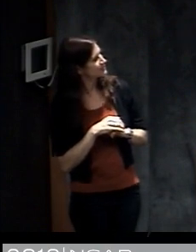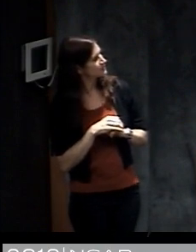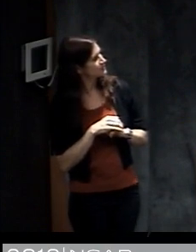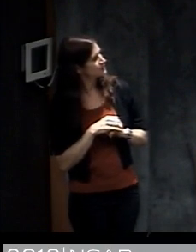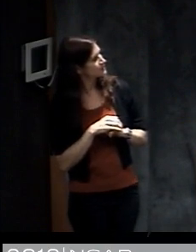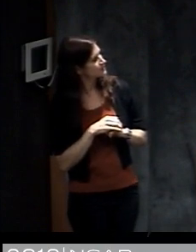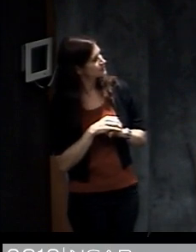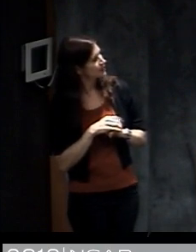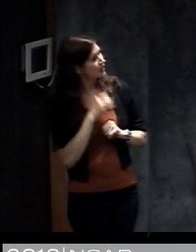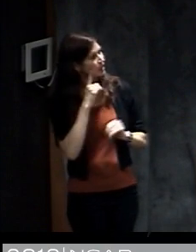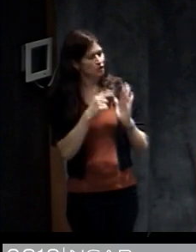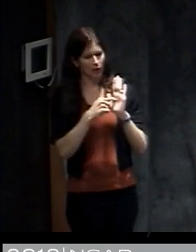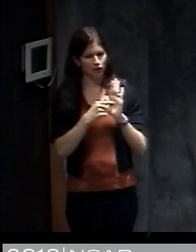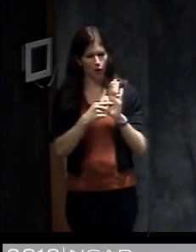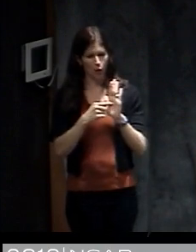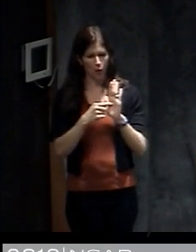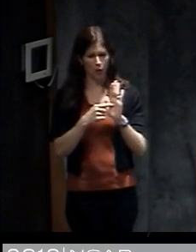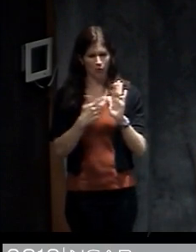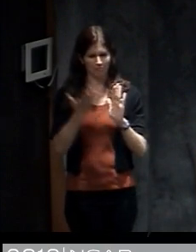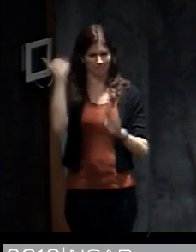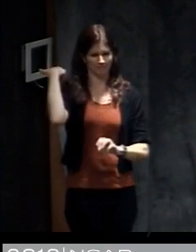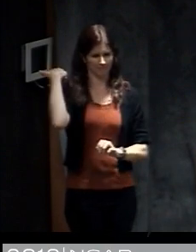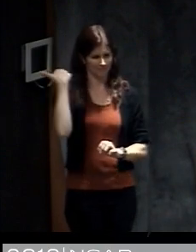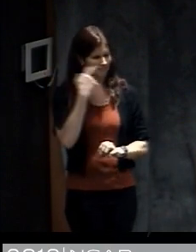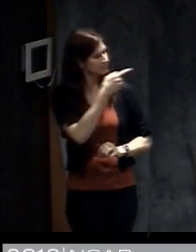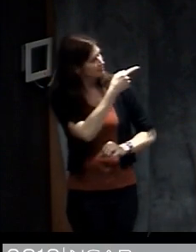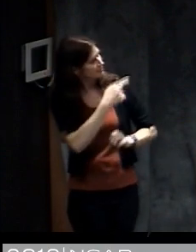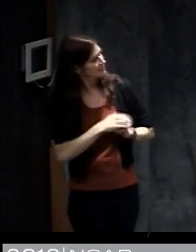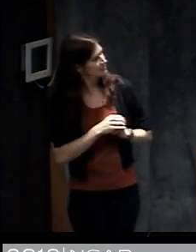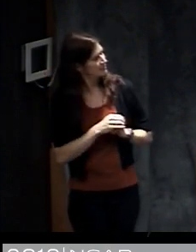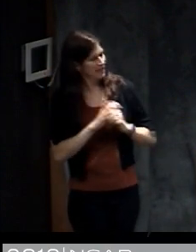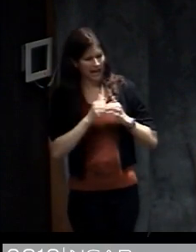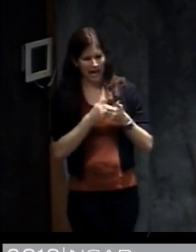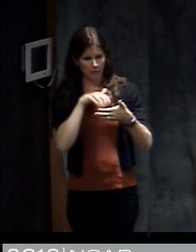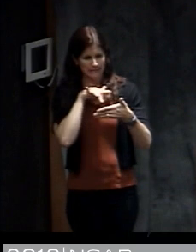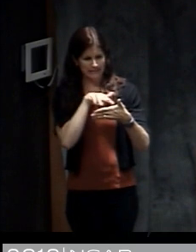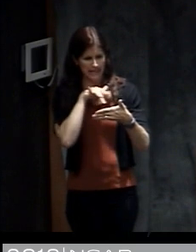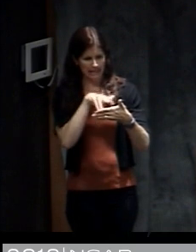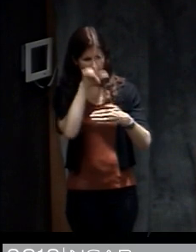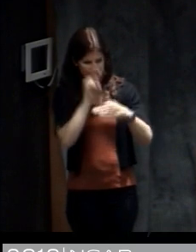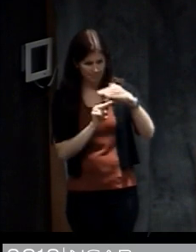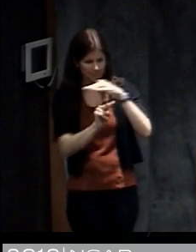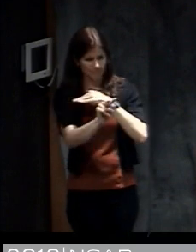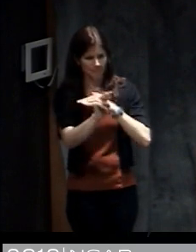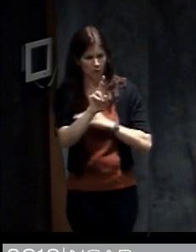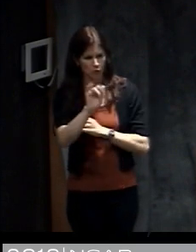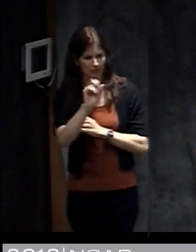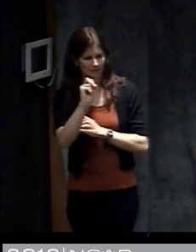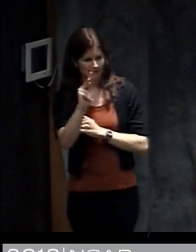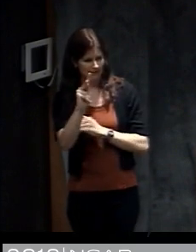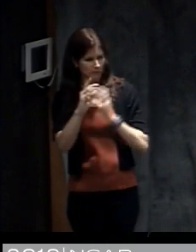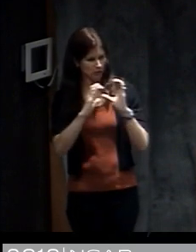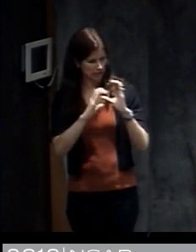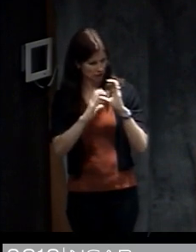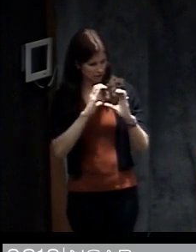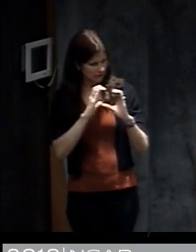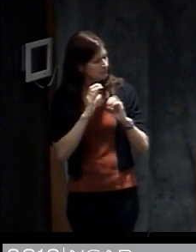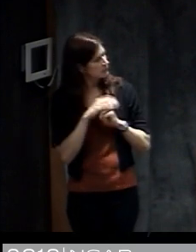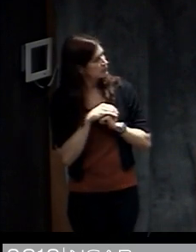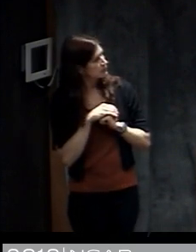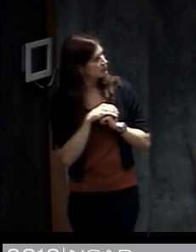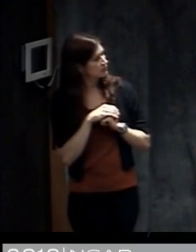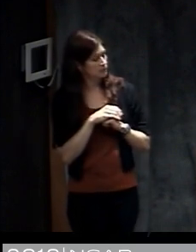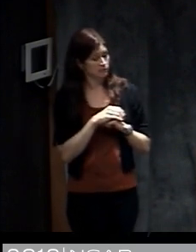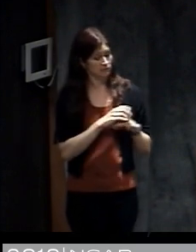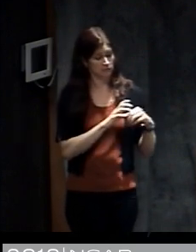So I showed this model earlier of how we study hurricane forecasting and risk communication. It goes from risk information to how people